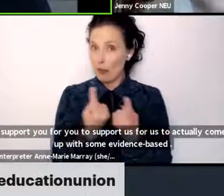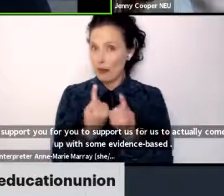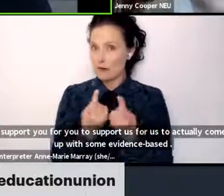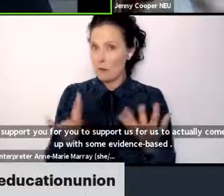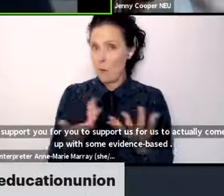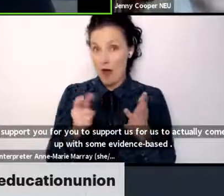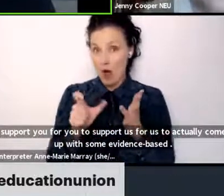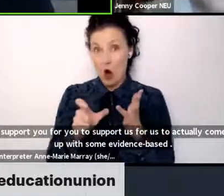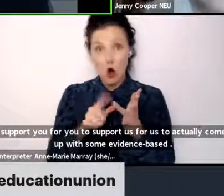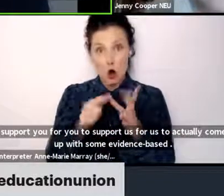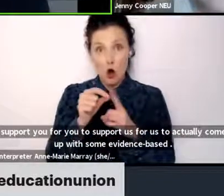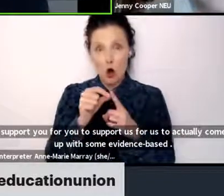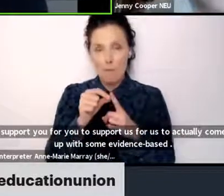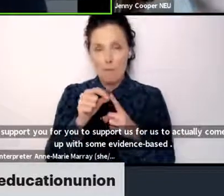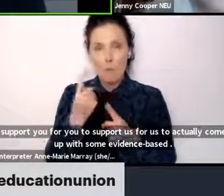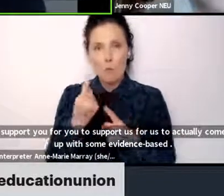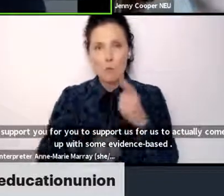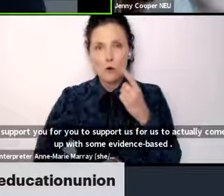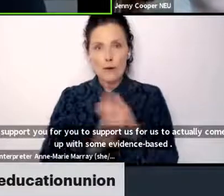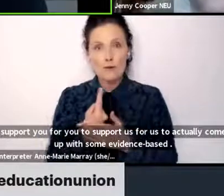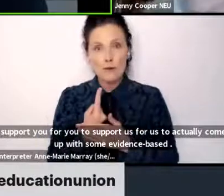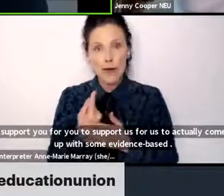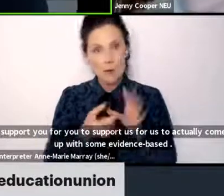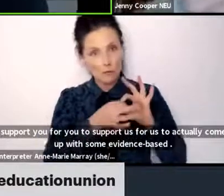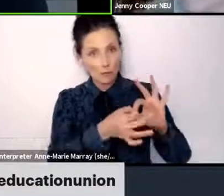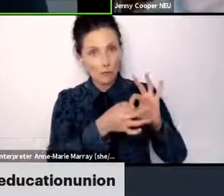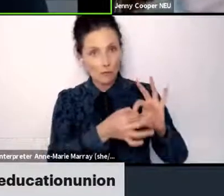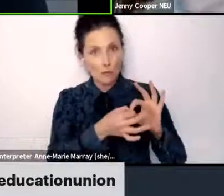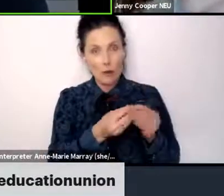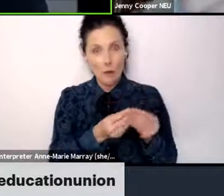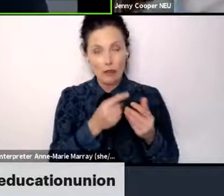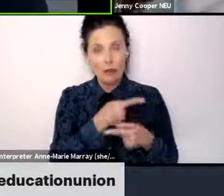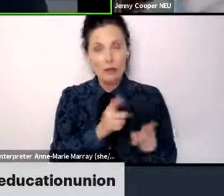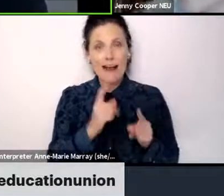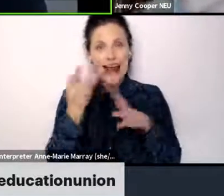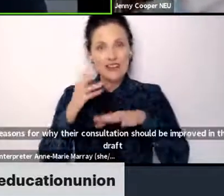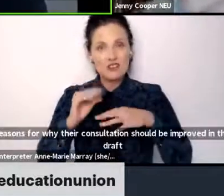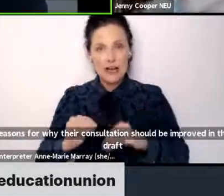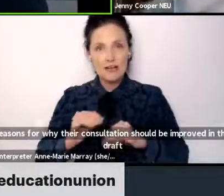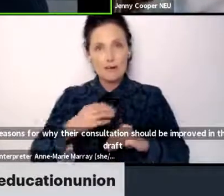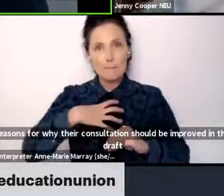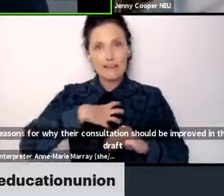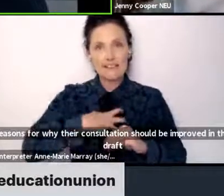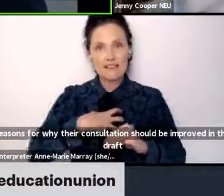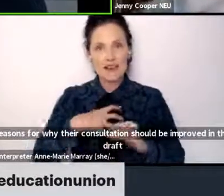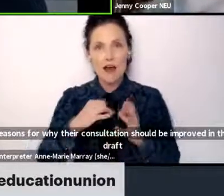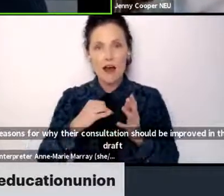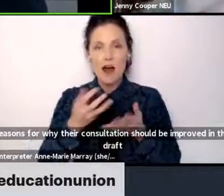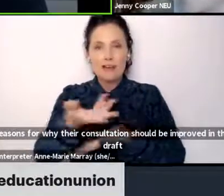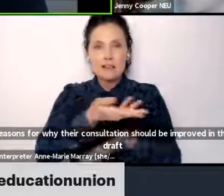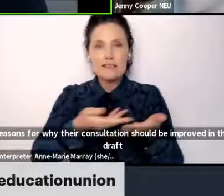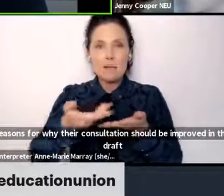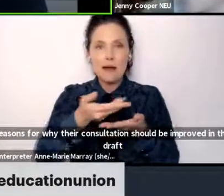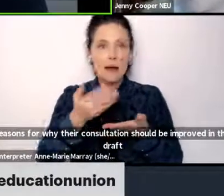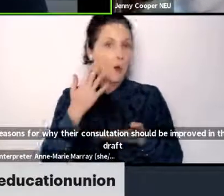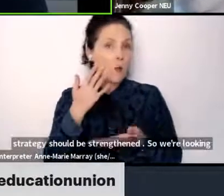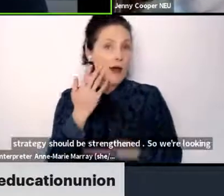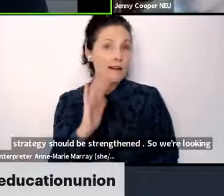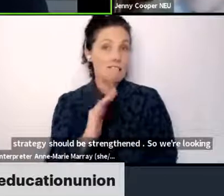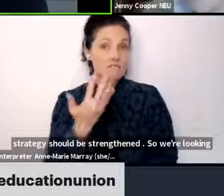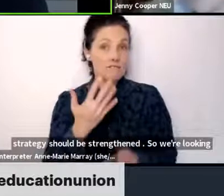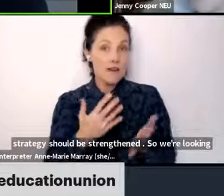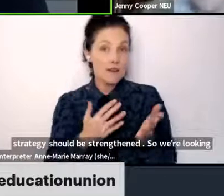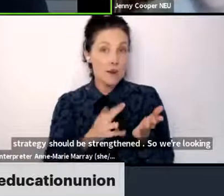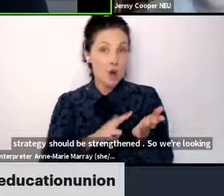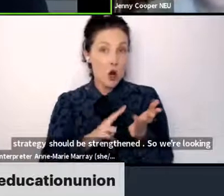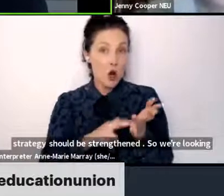And one of the events that we're working with them on is an Education Minister's Summit, which is on the 5th of November in the blue zone.